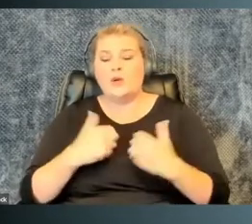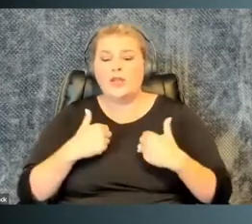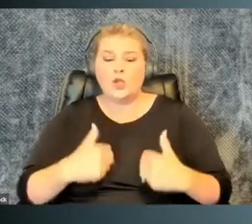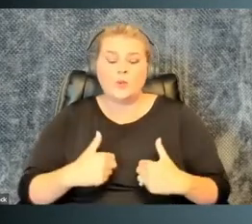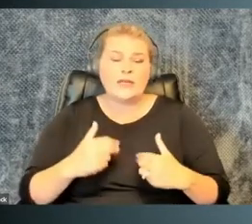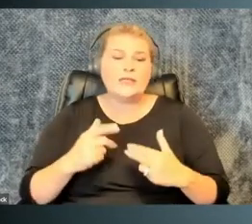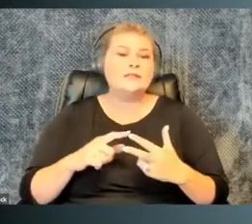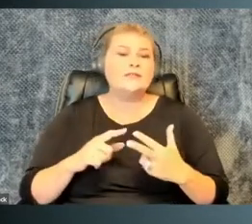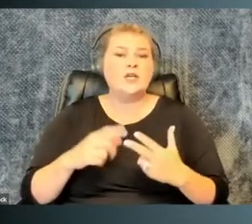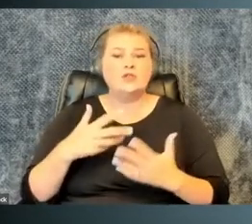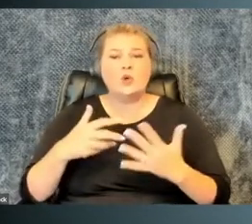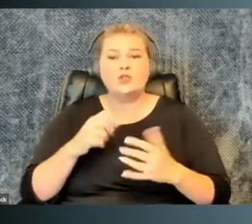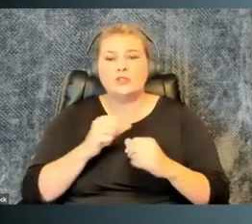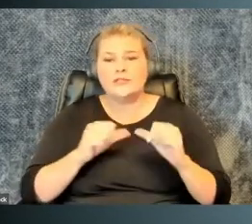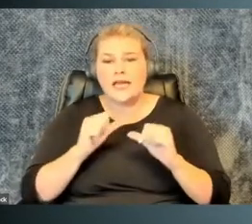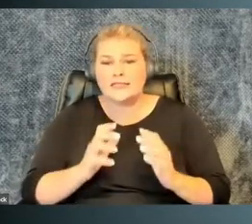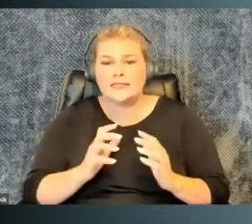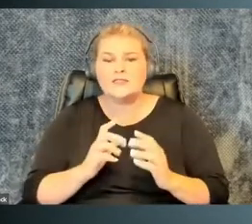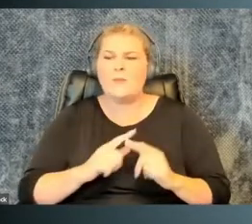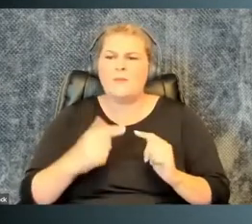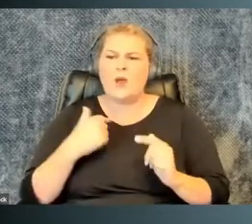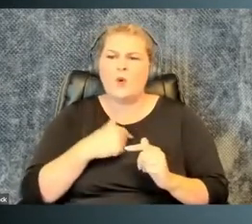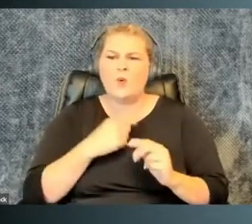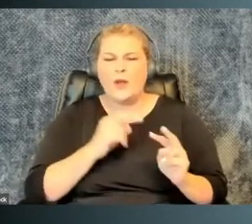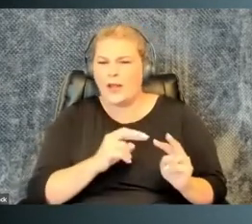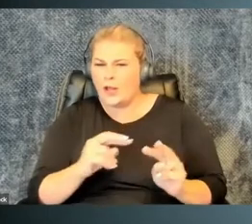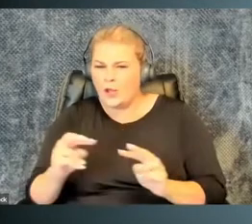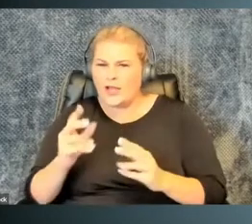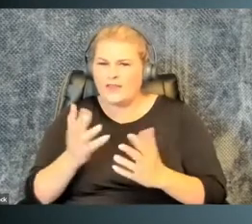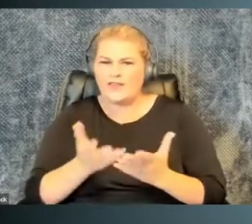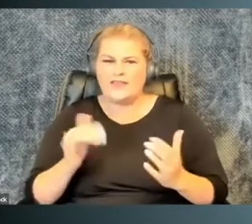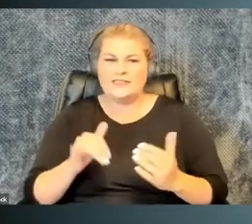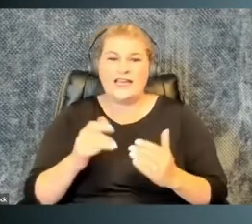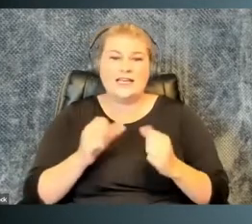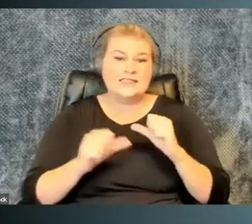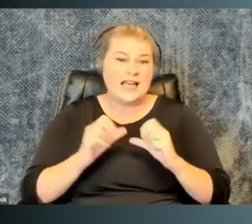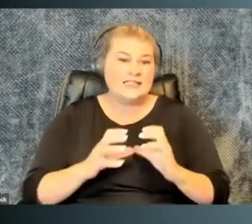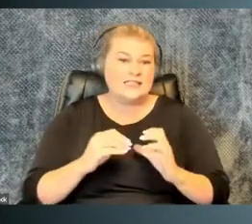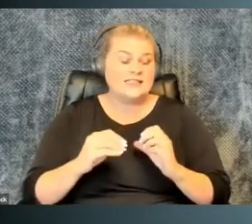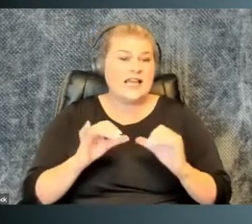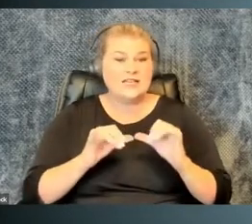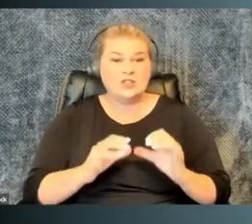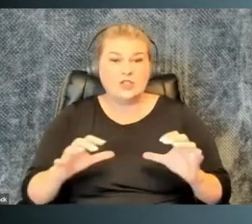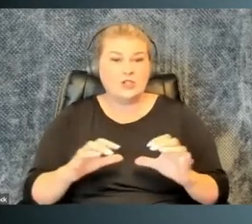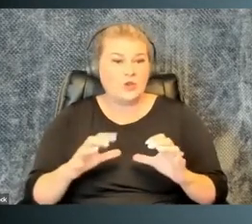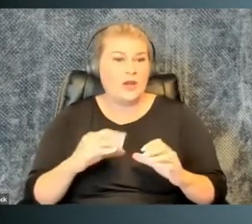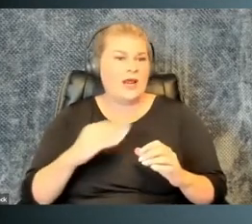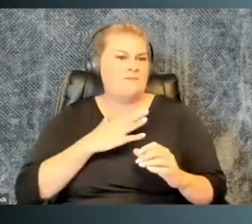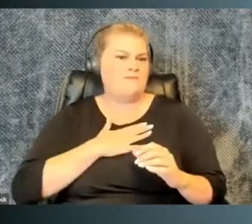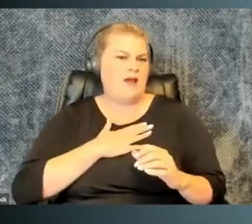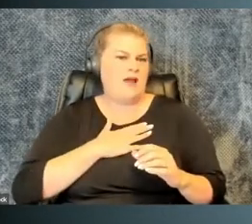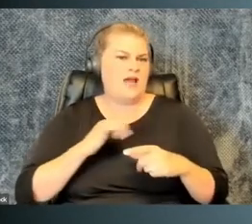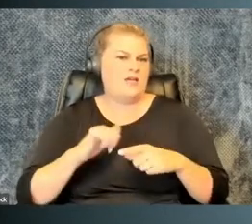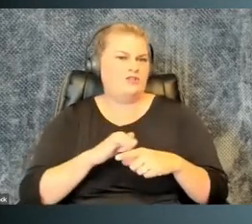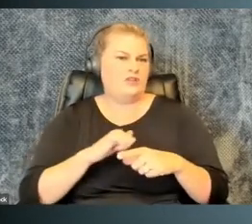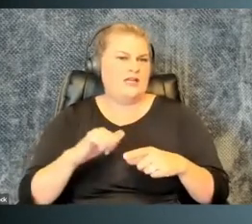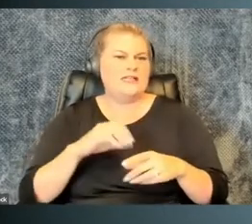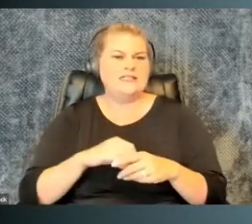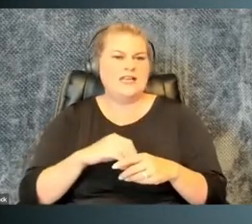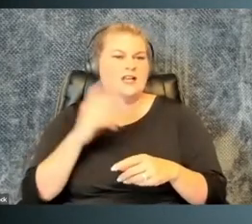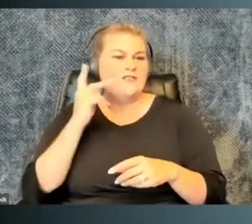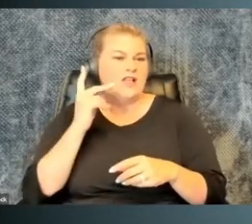and society. I work with humanists and social scientists. But we look at the things scientists and engineers are doing.